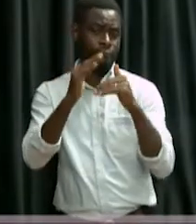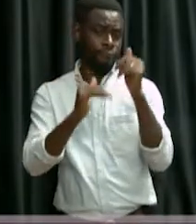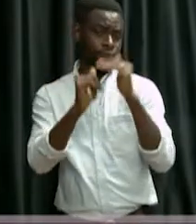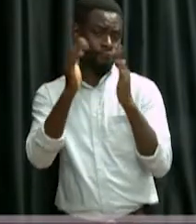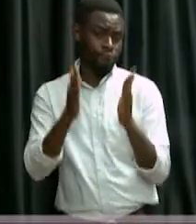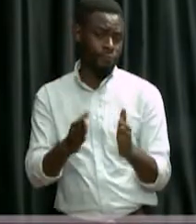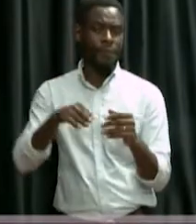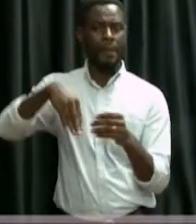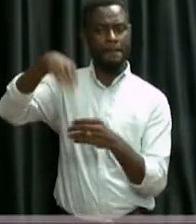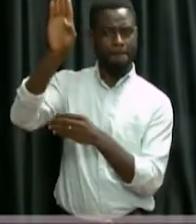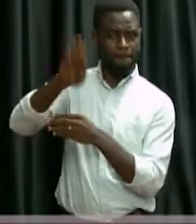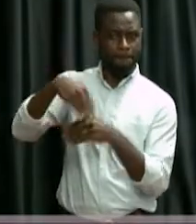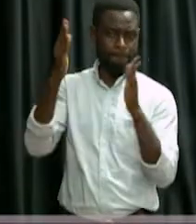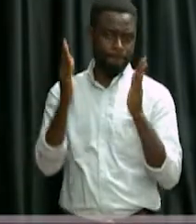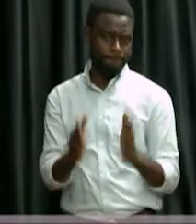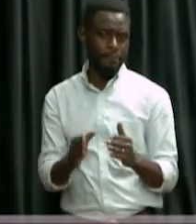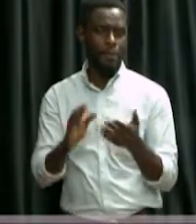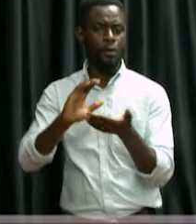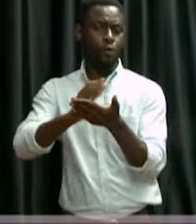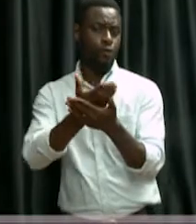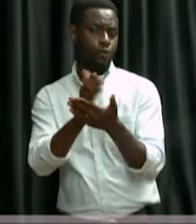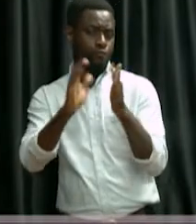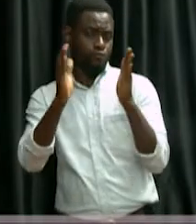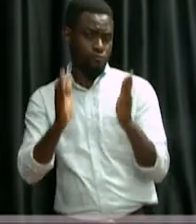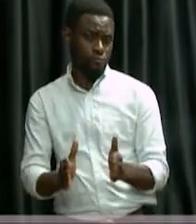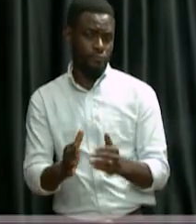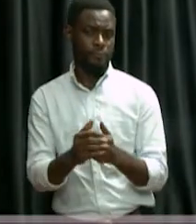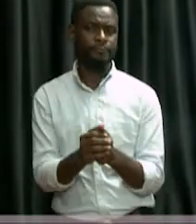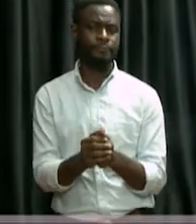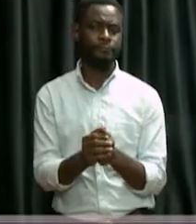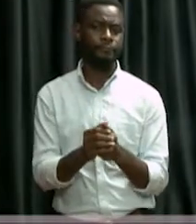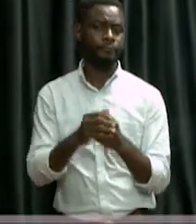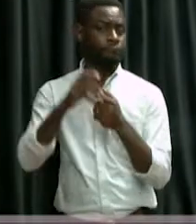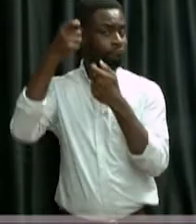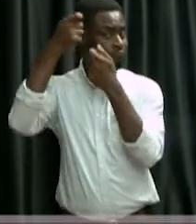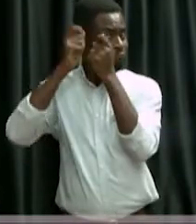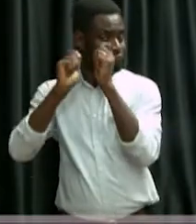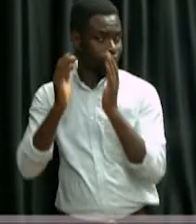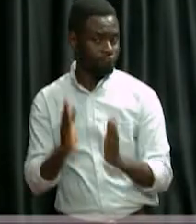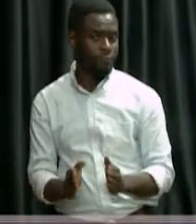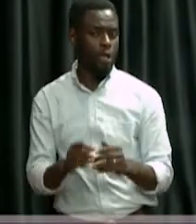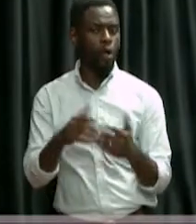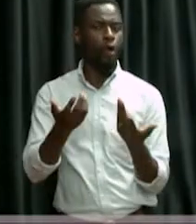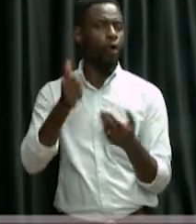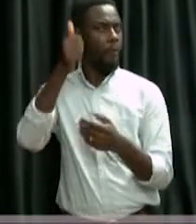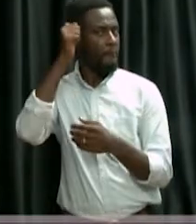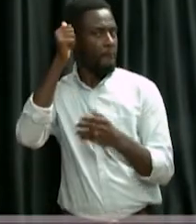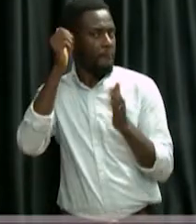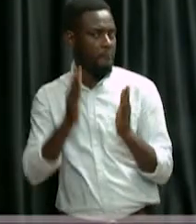painter, caterer, hairdresser or barber,